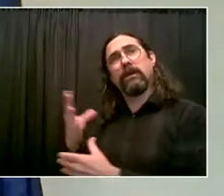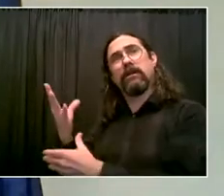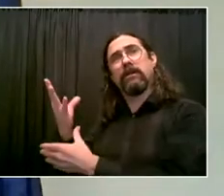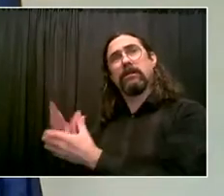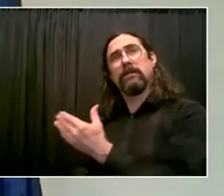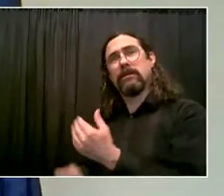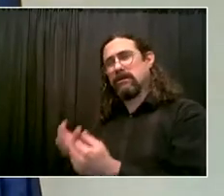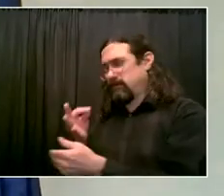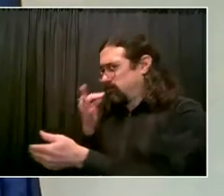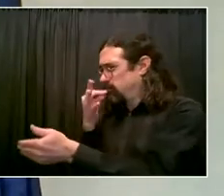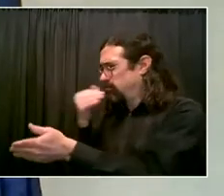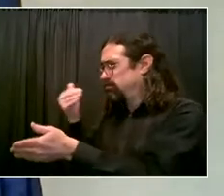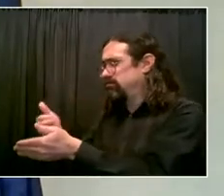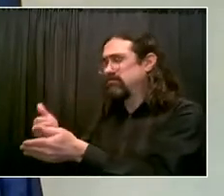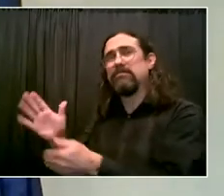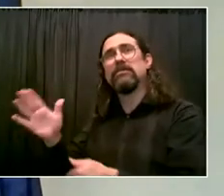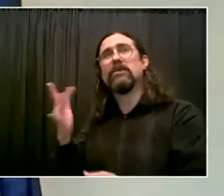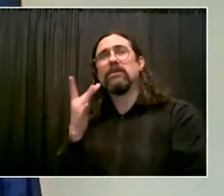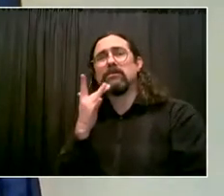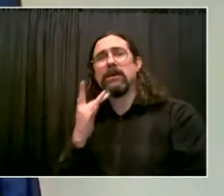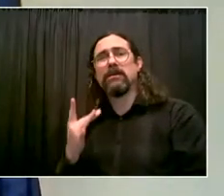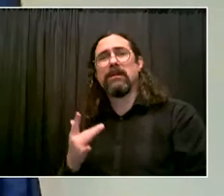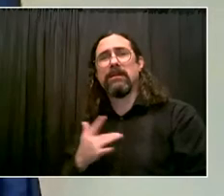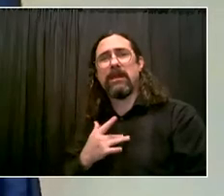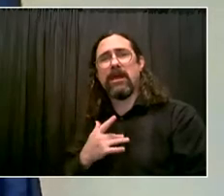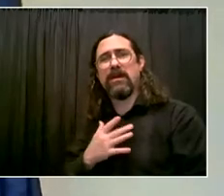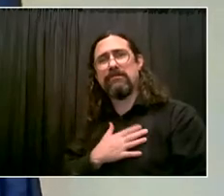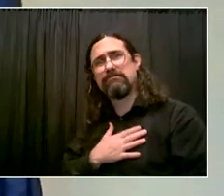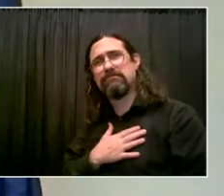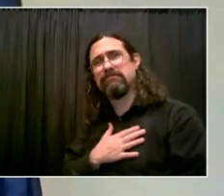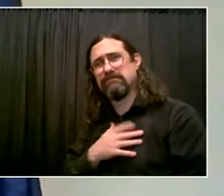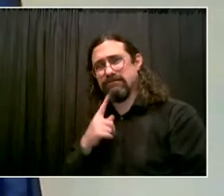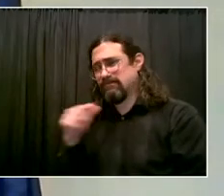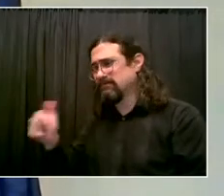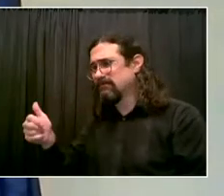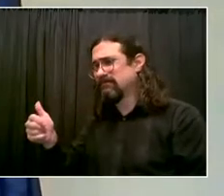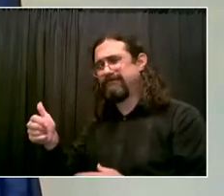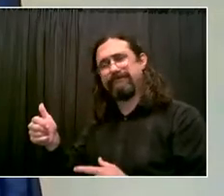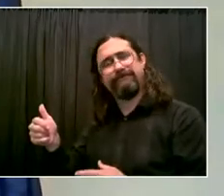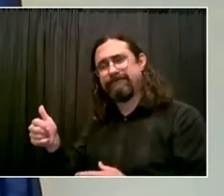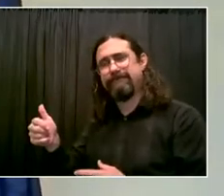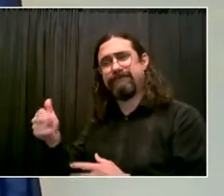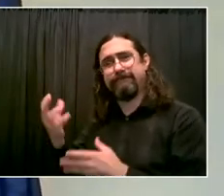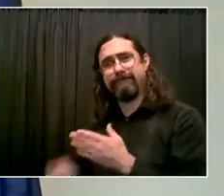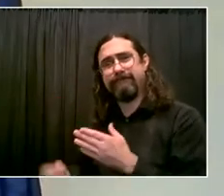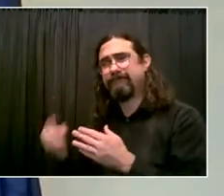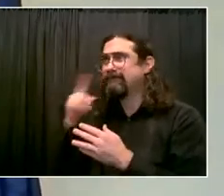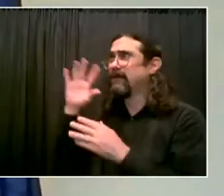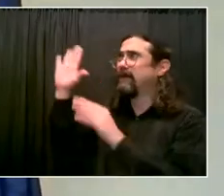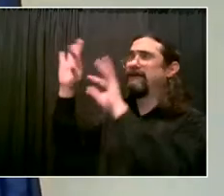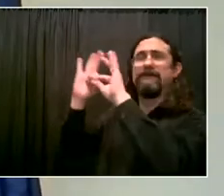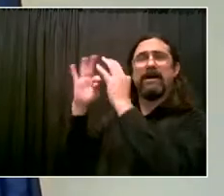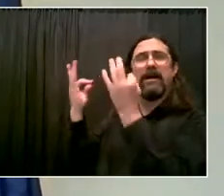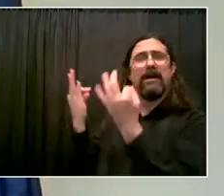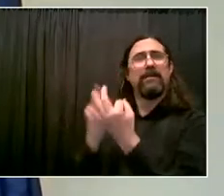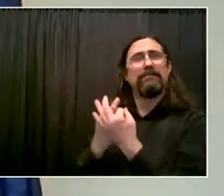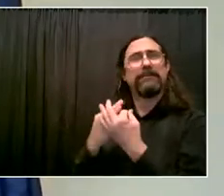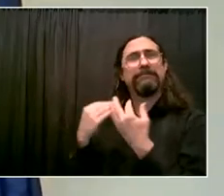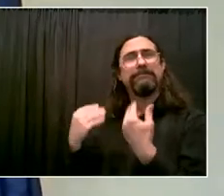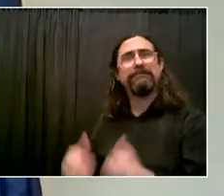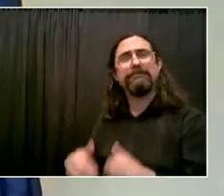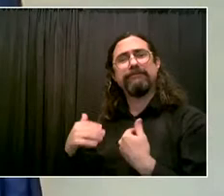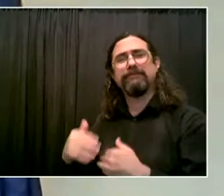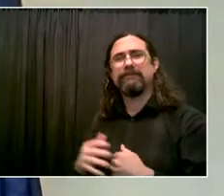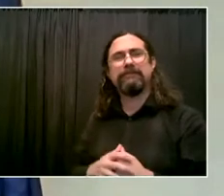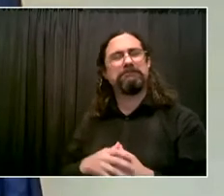death could have been the same day. Absolutely horrible and unacceptable what we're dealing with, with the gun